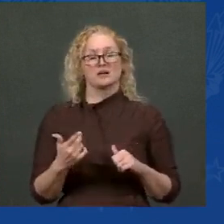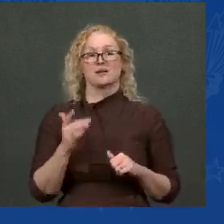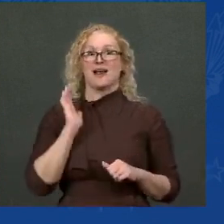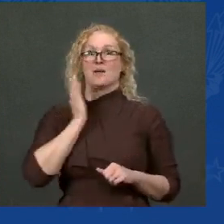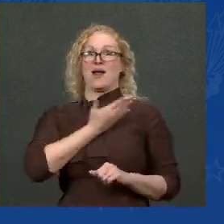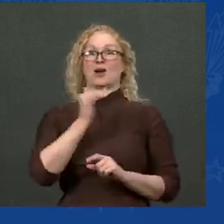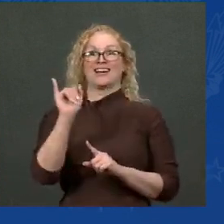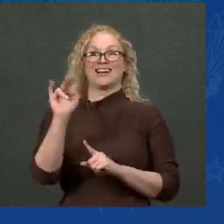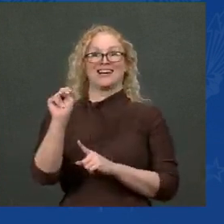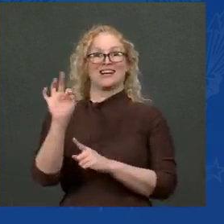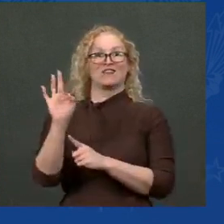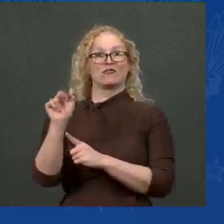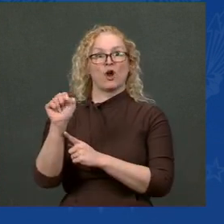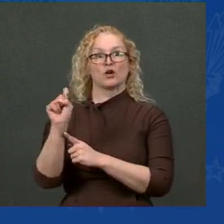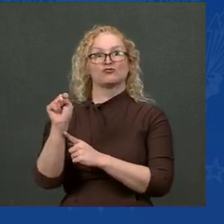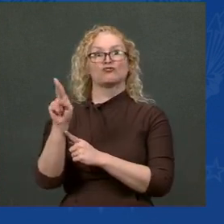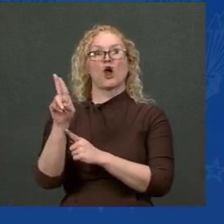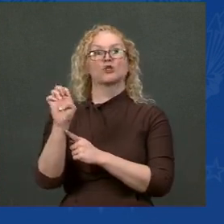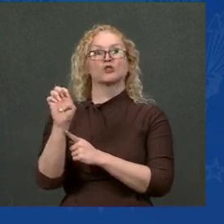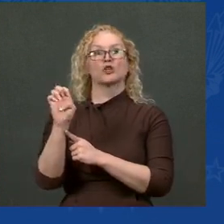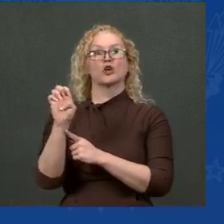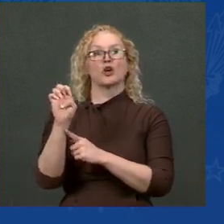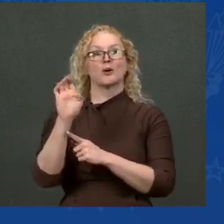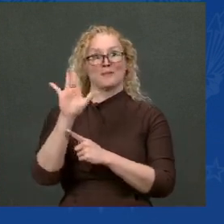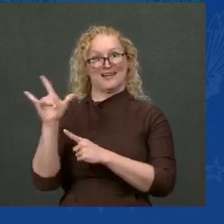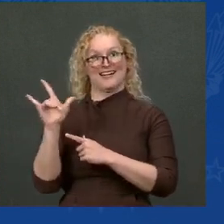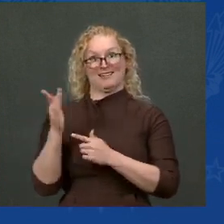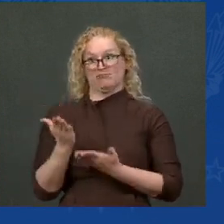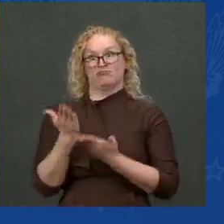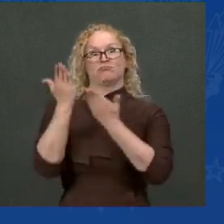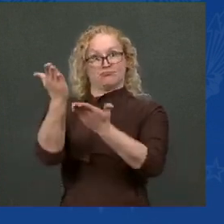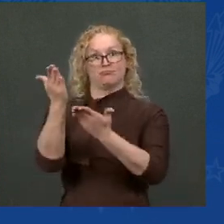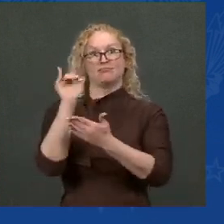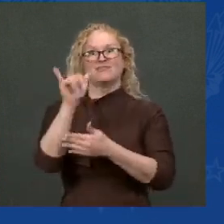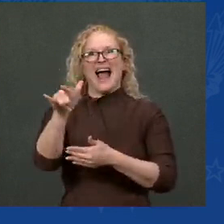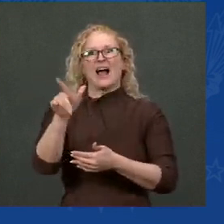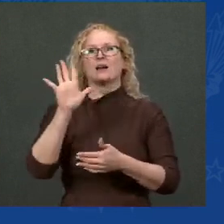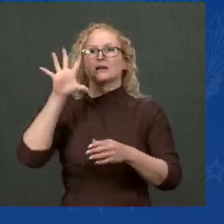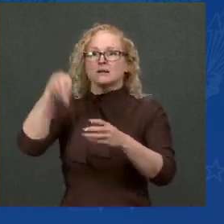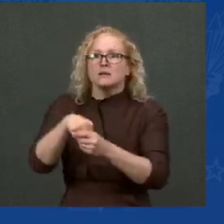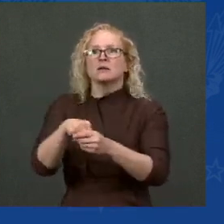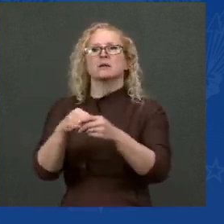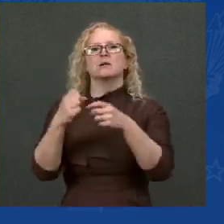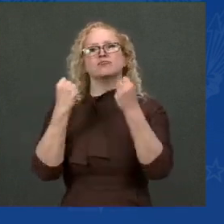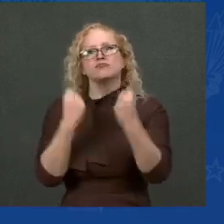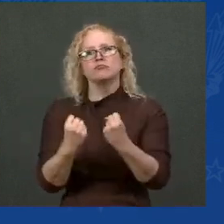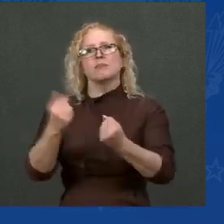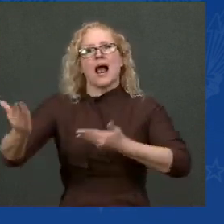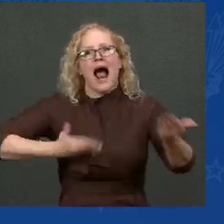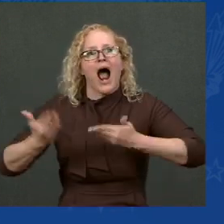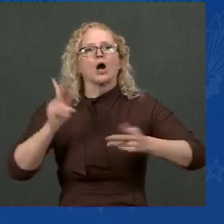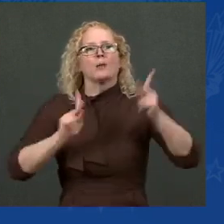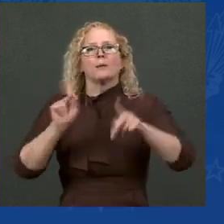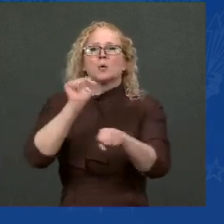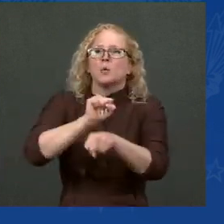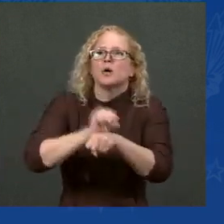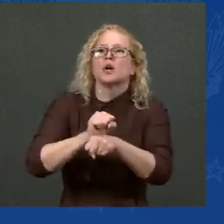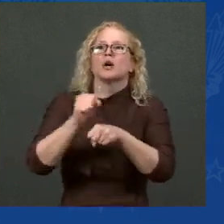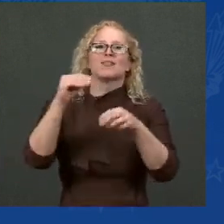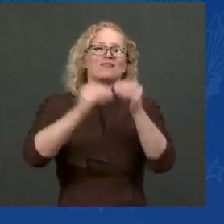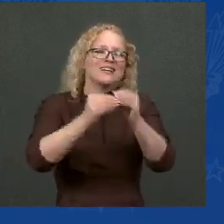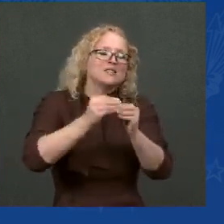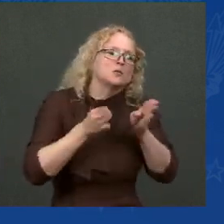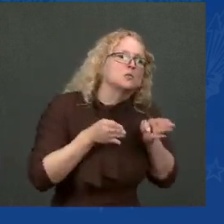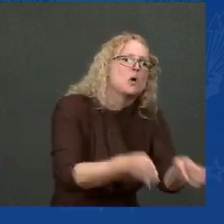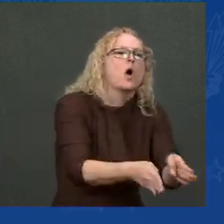And, by the way, these two bills add up to the largest effort to combat climate change in the history of the United States